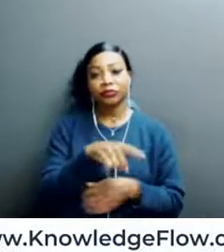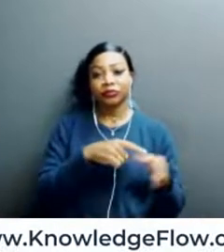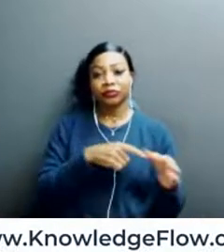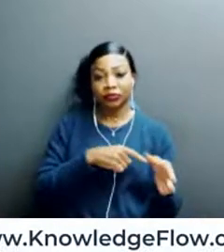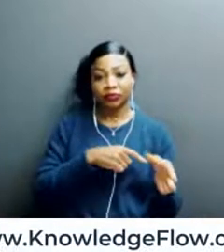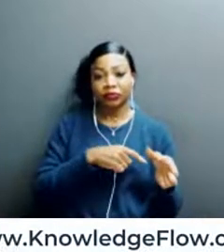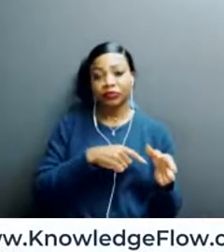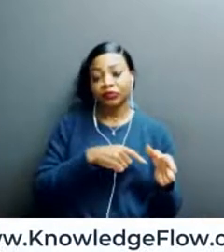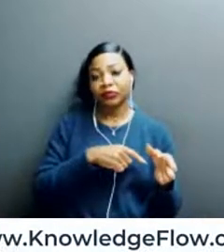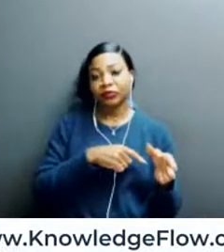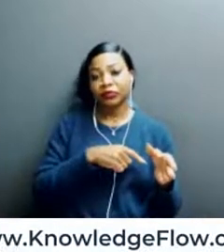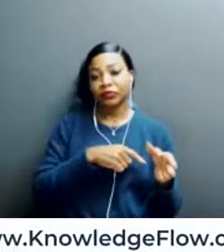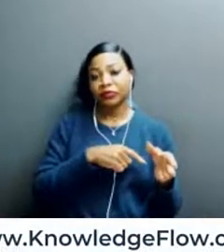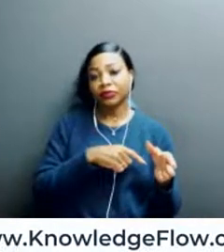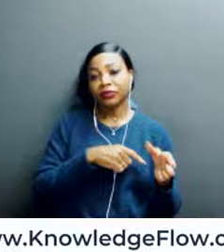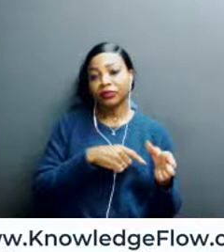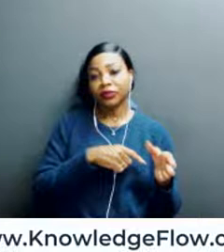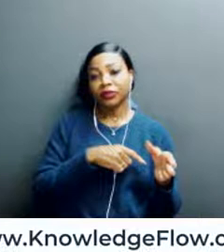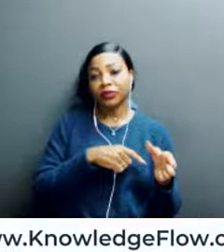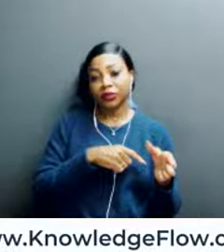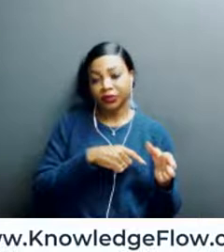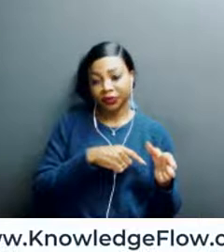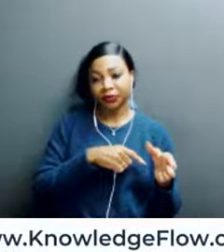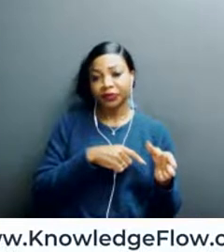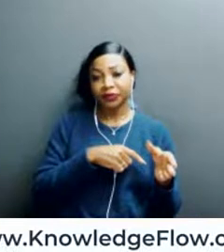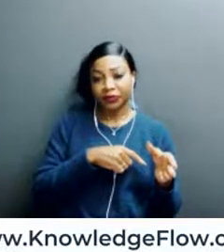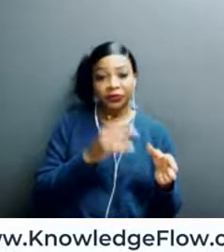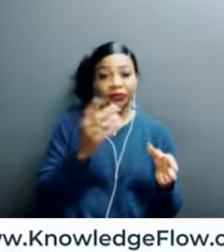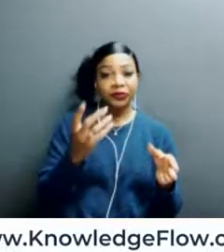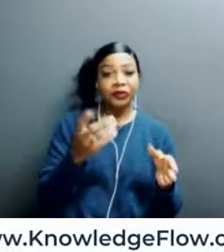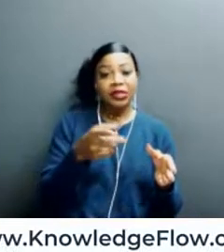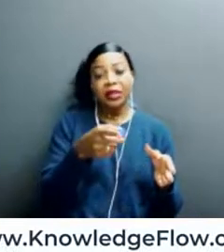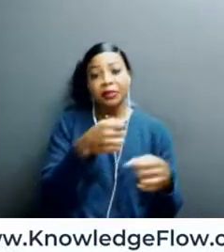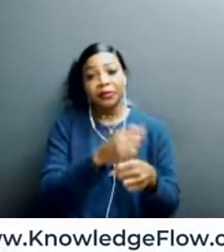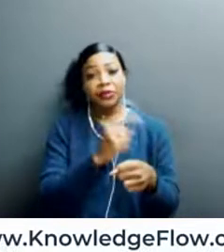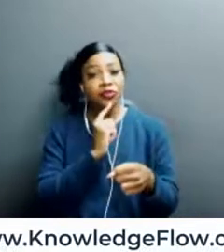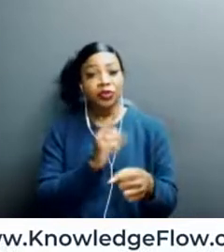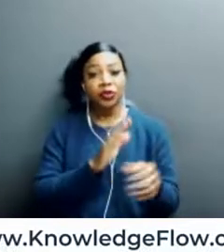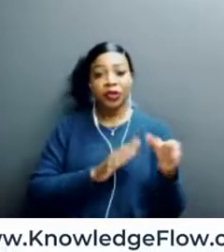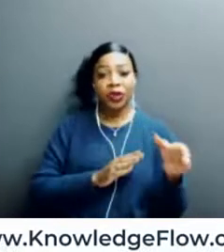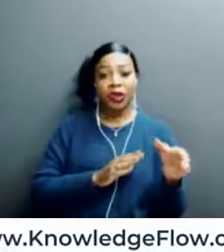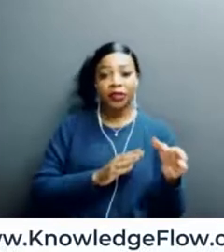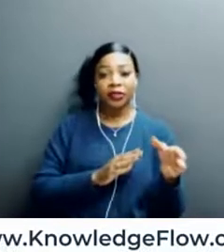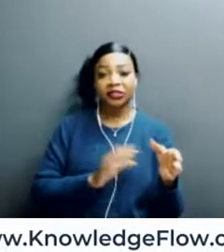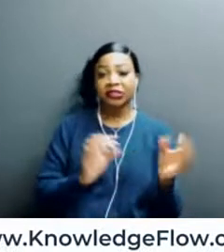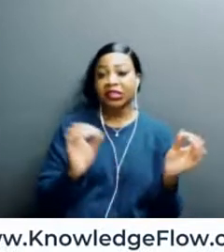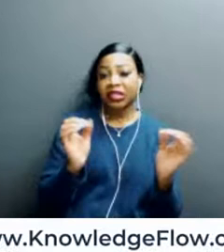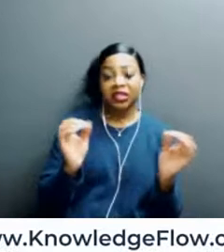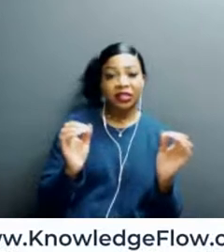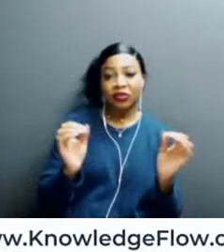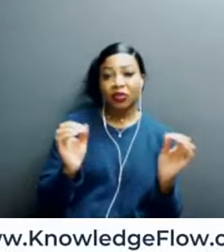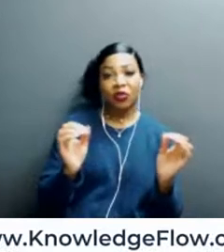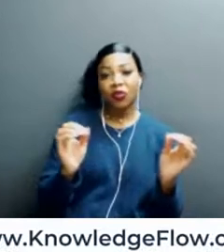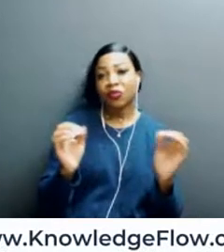devices. So, when, you know, vulnerability becomes available, your endpoint doesn't become compromised with malware or